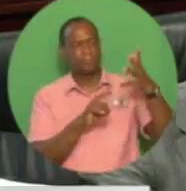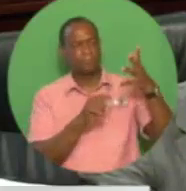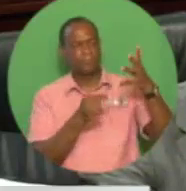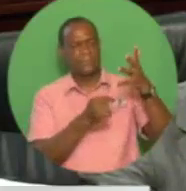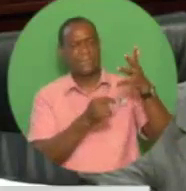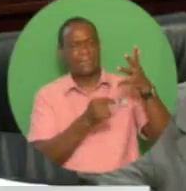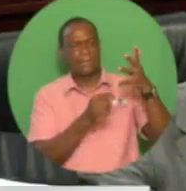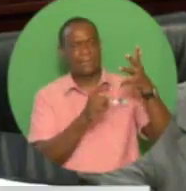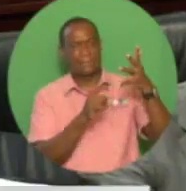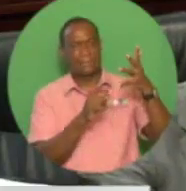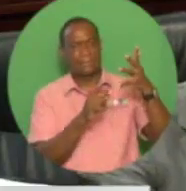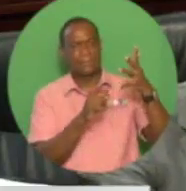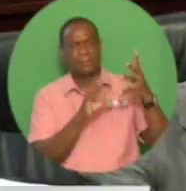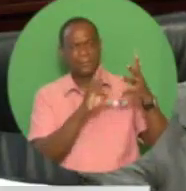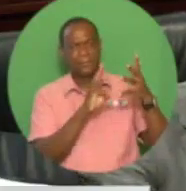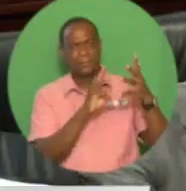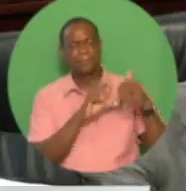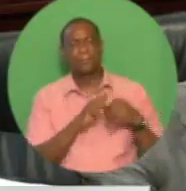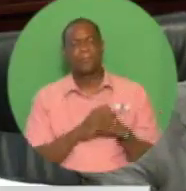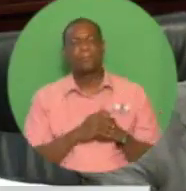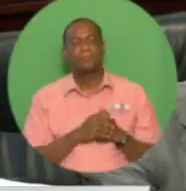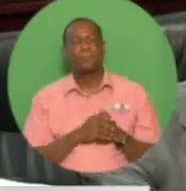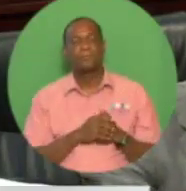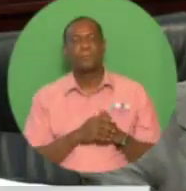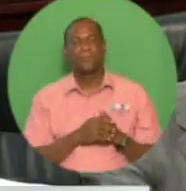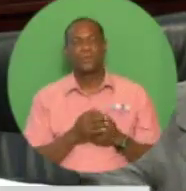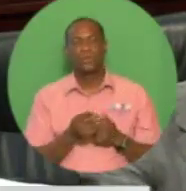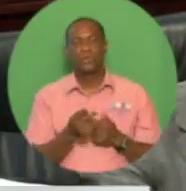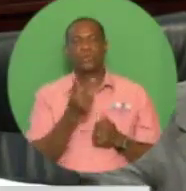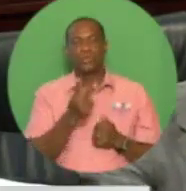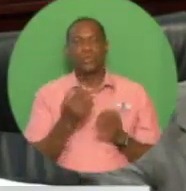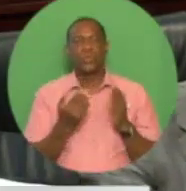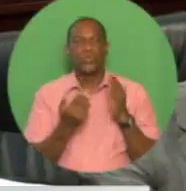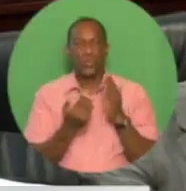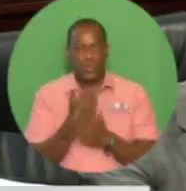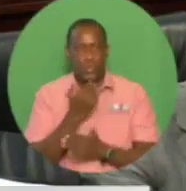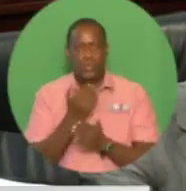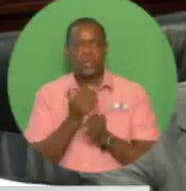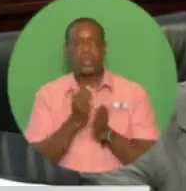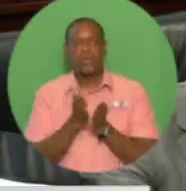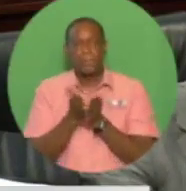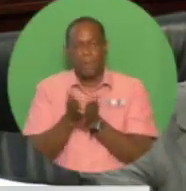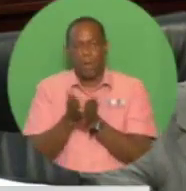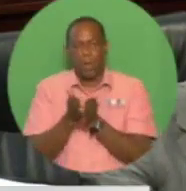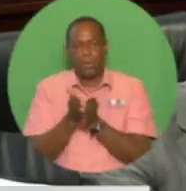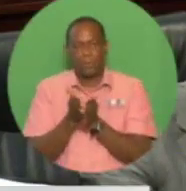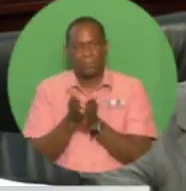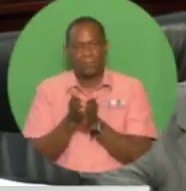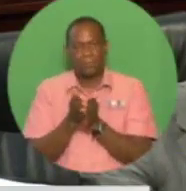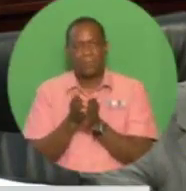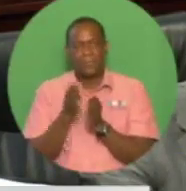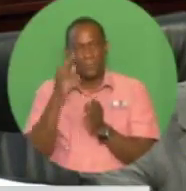Revitalization of the Trinidad and Tobago Seabridge with a return to reliability and the highest quality.